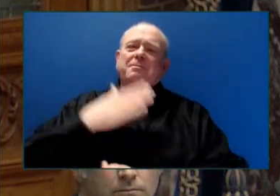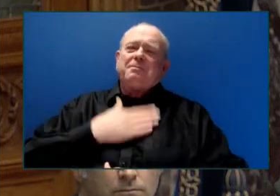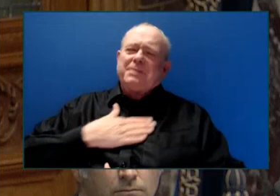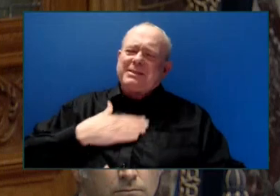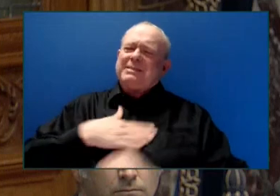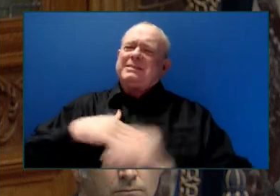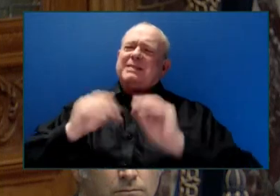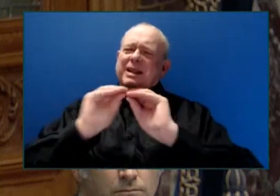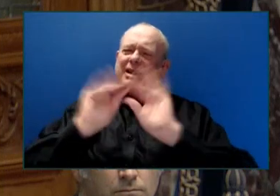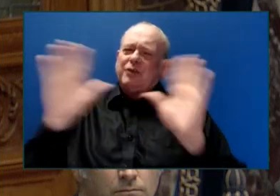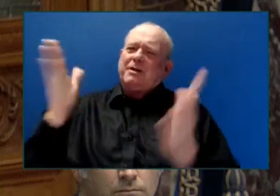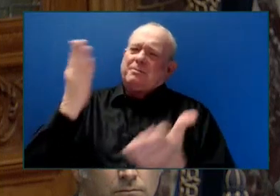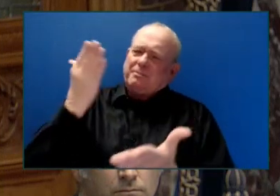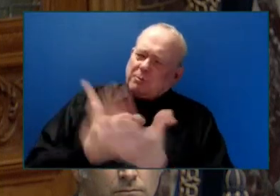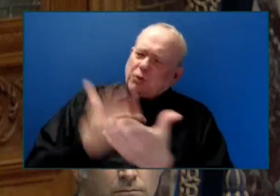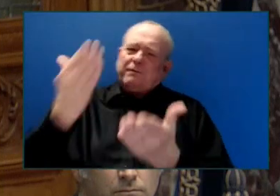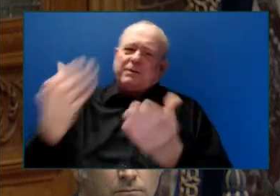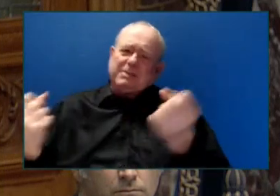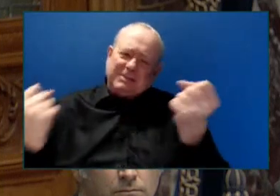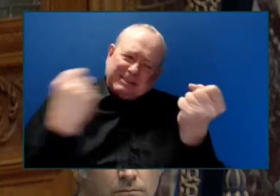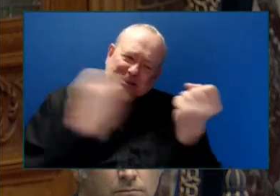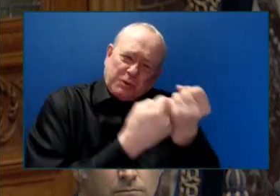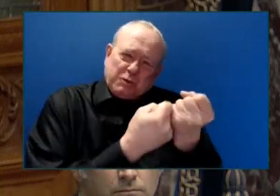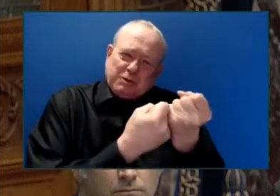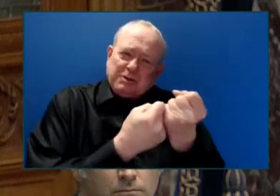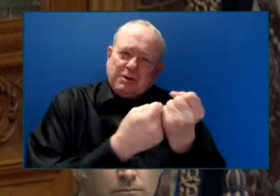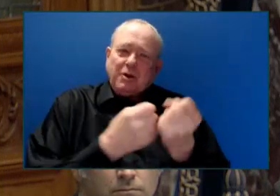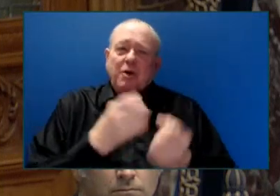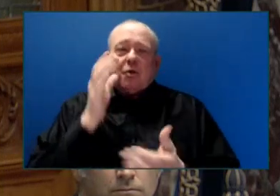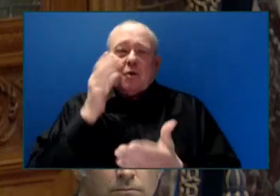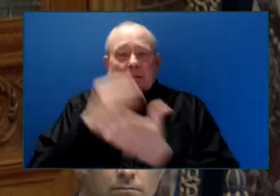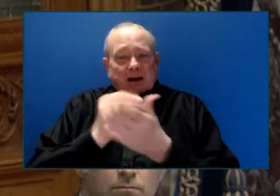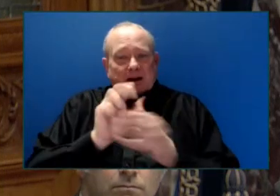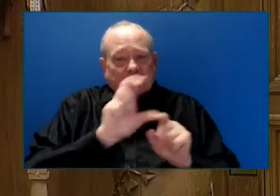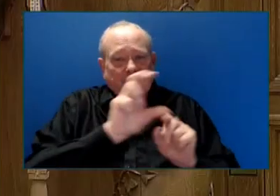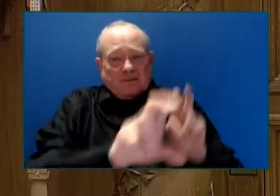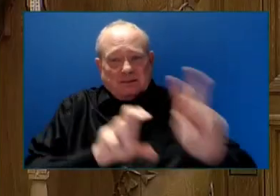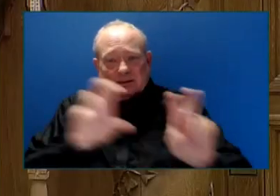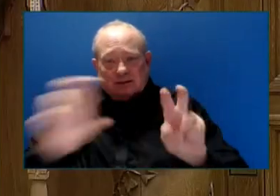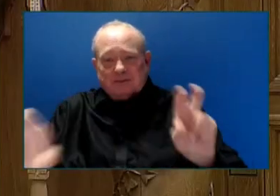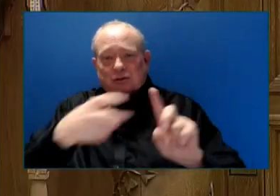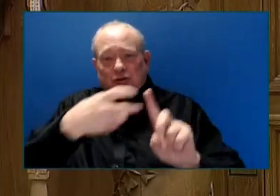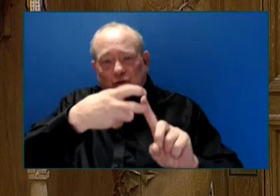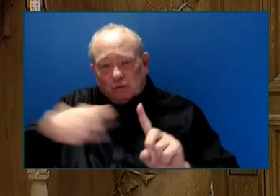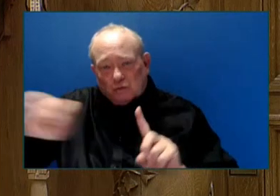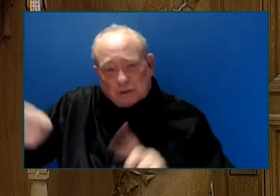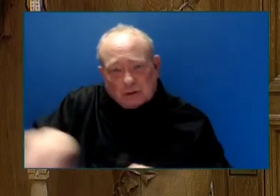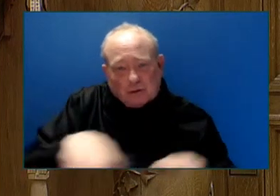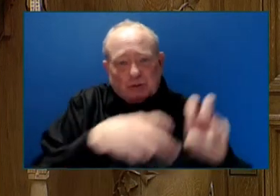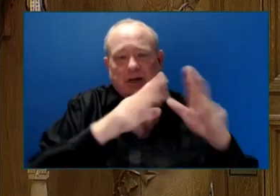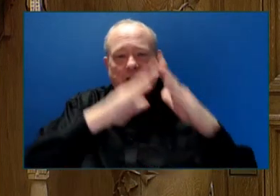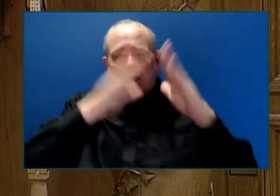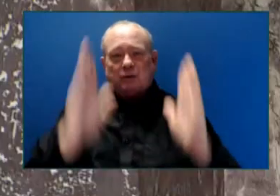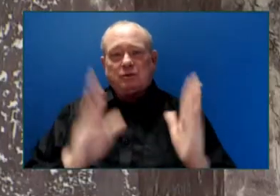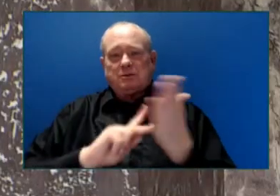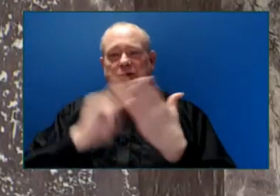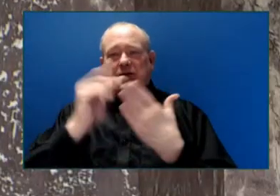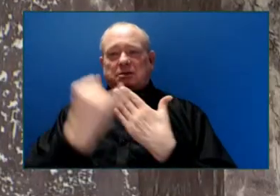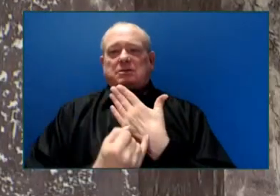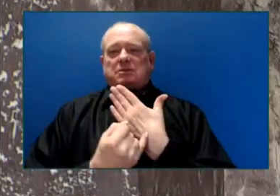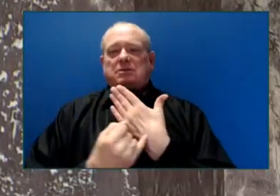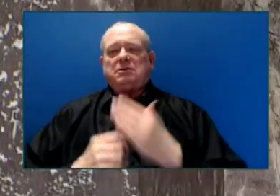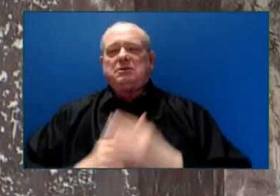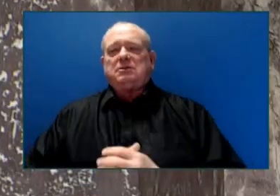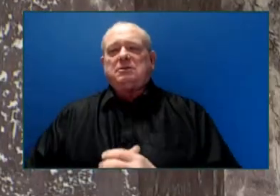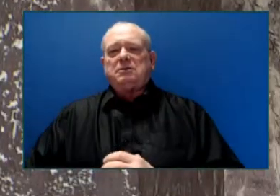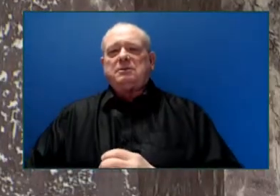that he will fund these transitional housing projects? Mr. Minister of Housing. Honourable Speaker, thank you again